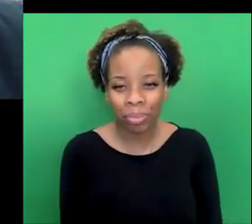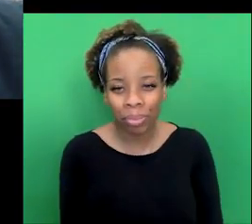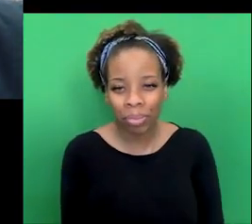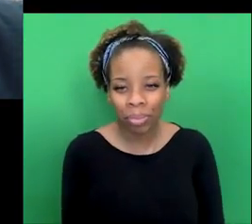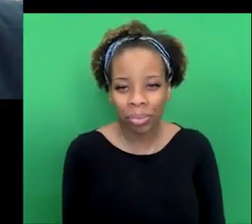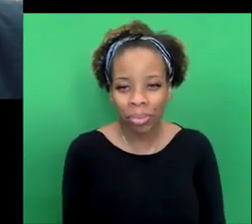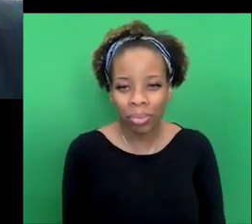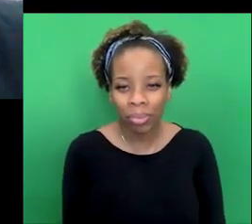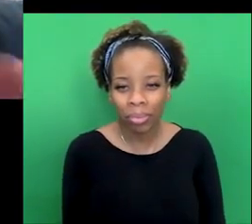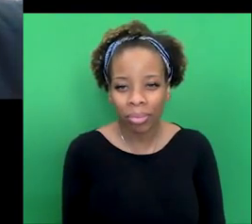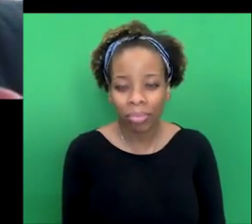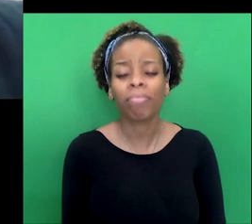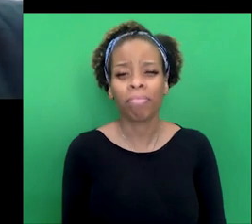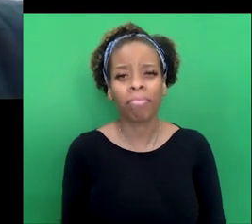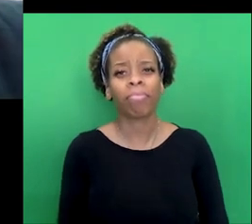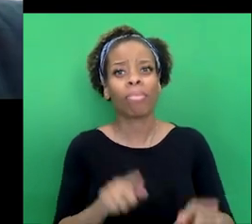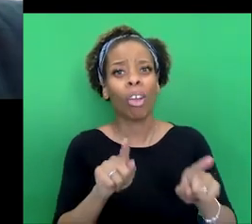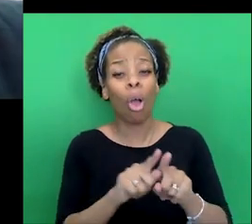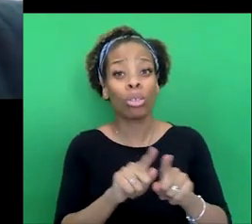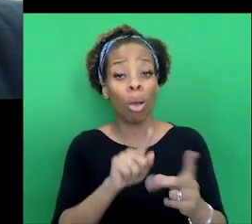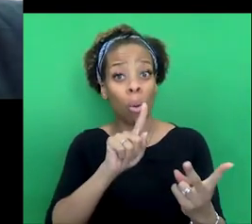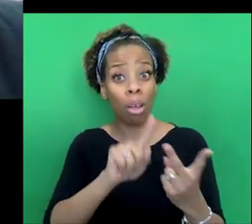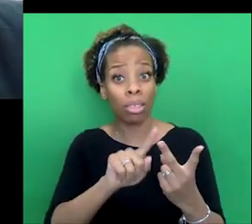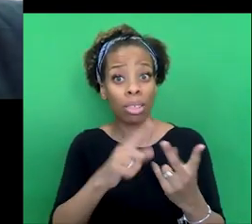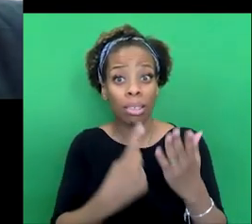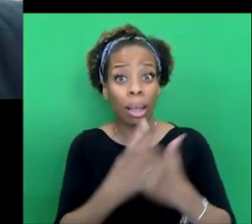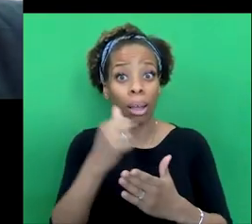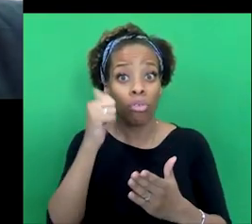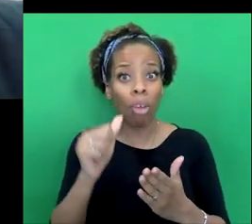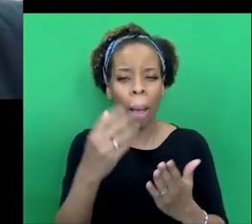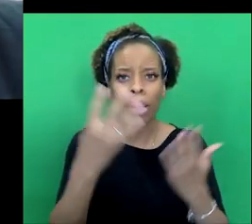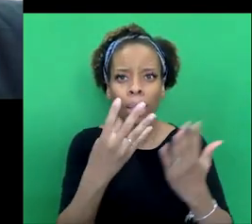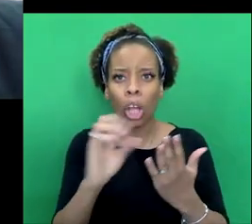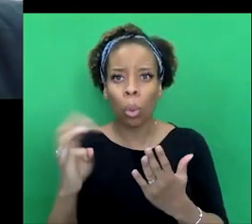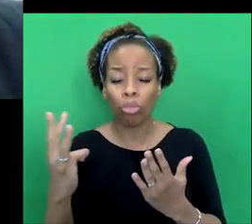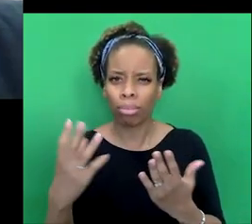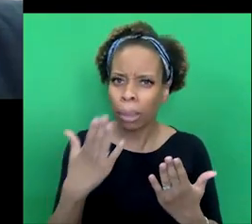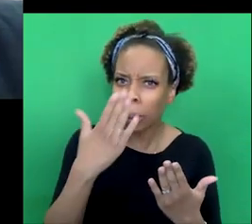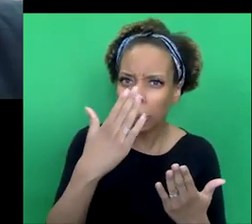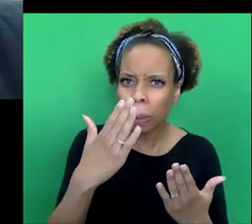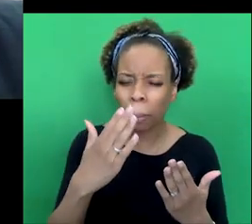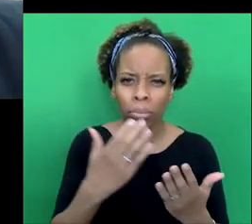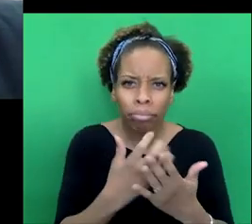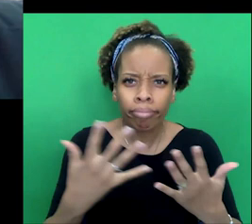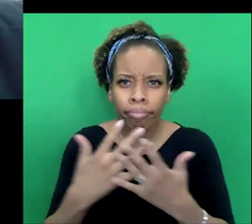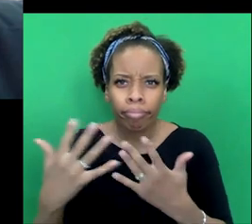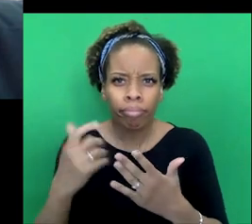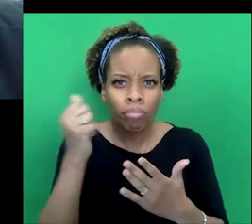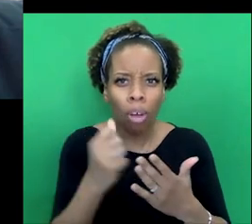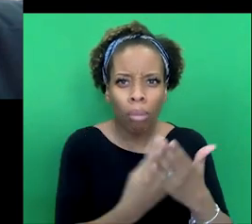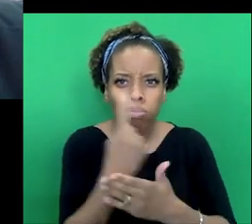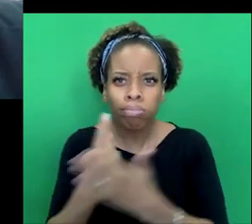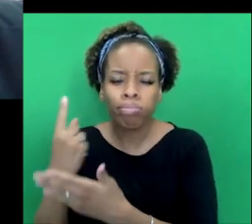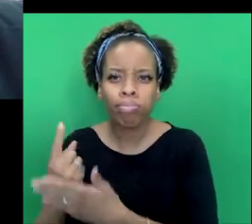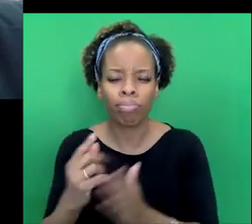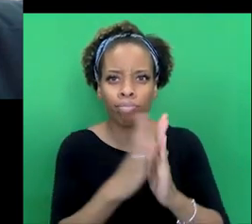introduction. And it's also the year of our second crime, 1903. All crimes. A series of animal mutilations